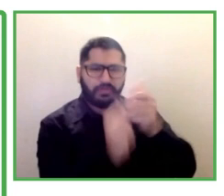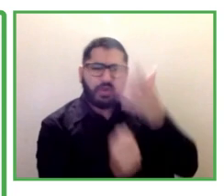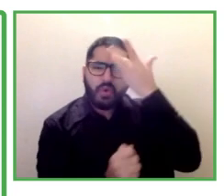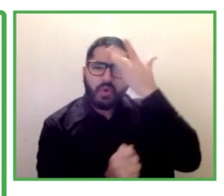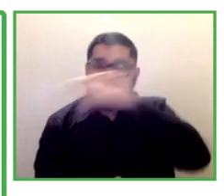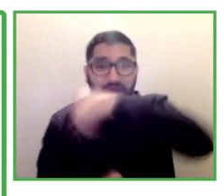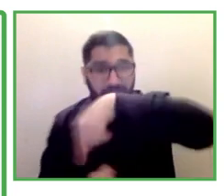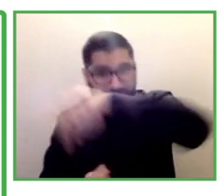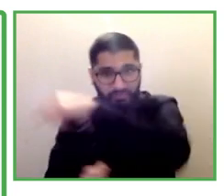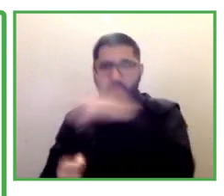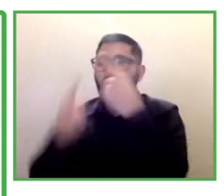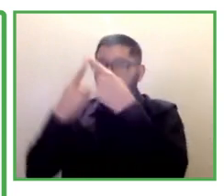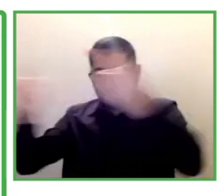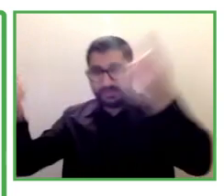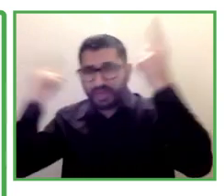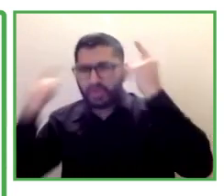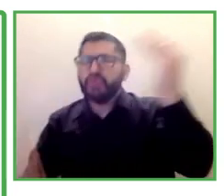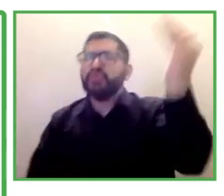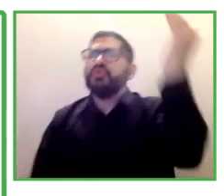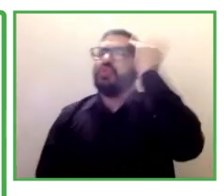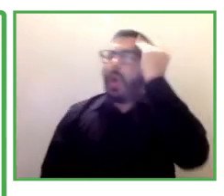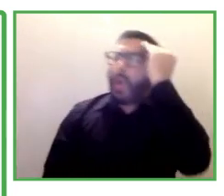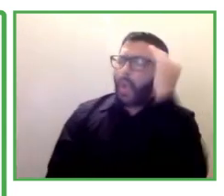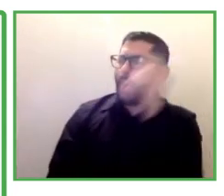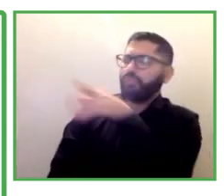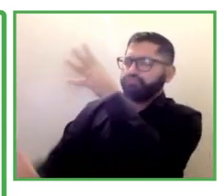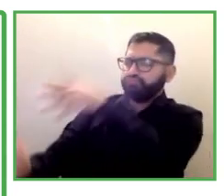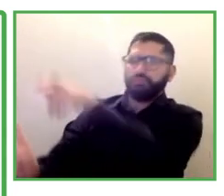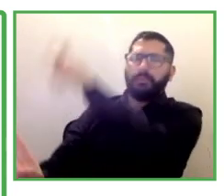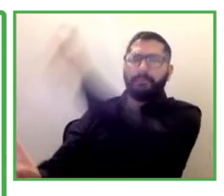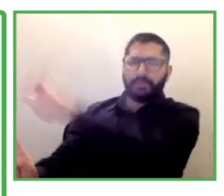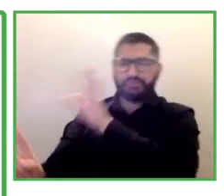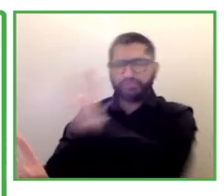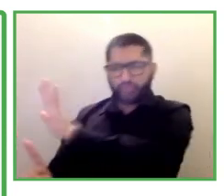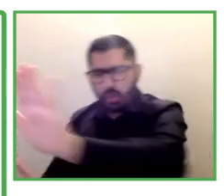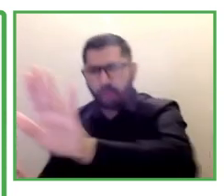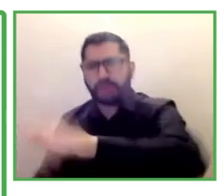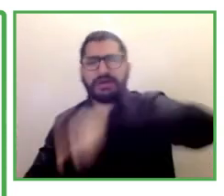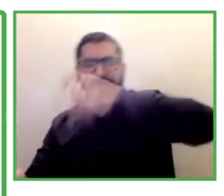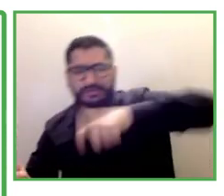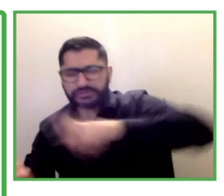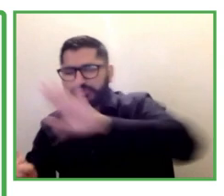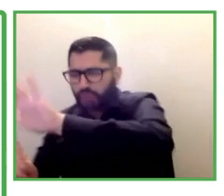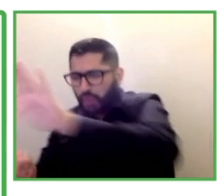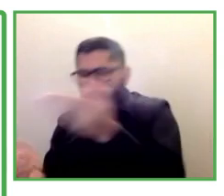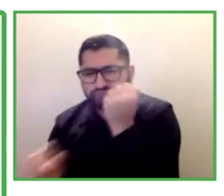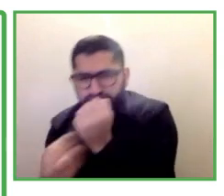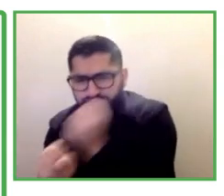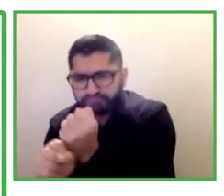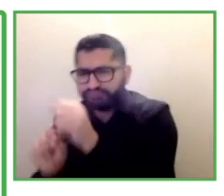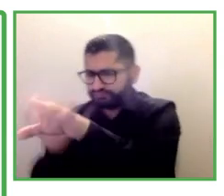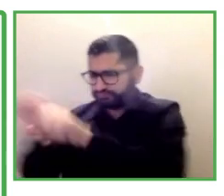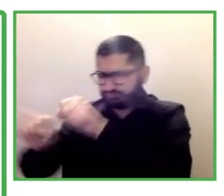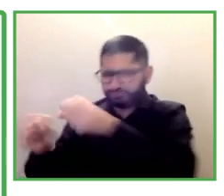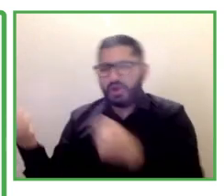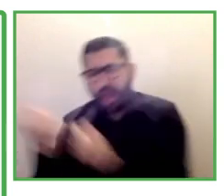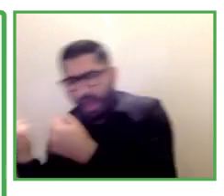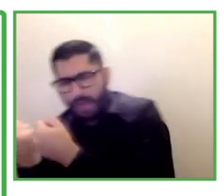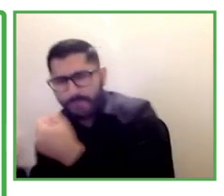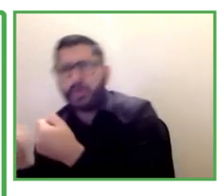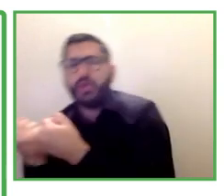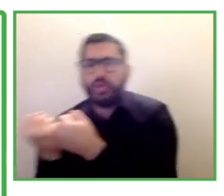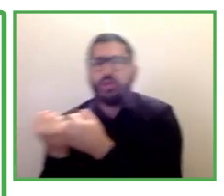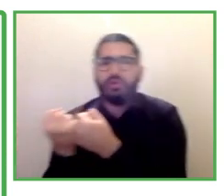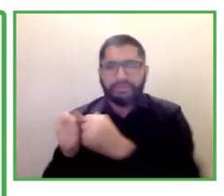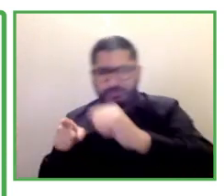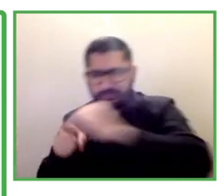helping them build their skill sets to be employable when they graduate and also it's a mutual benefit for